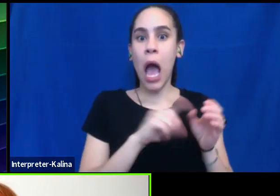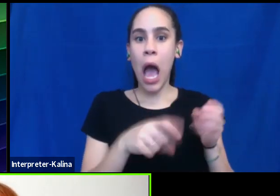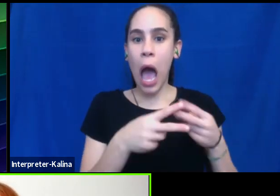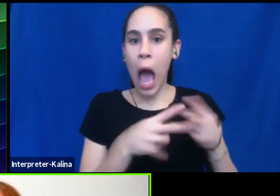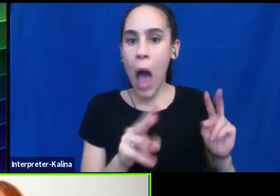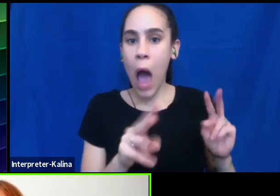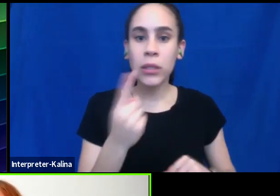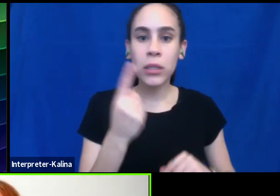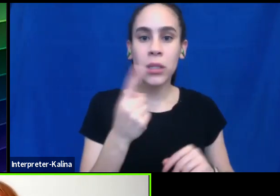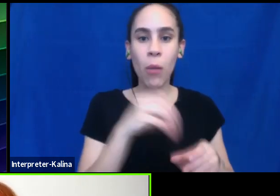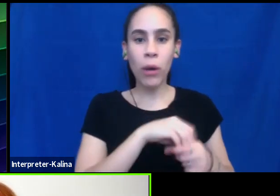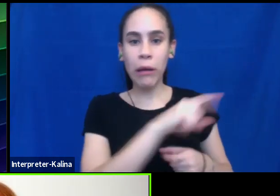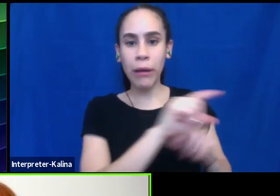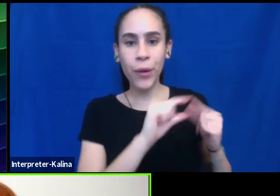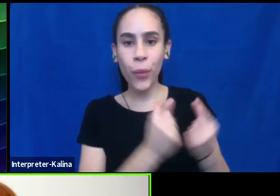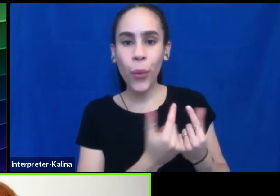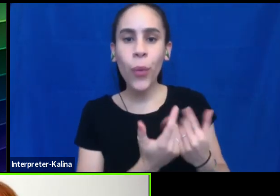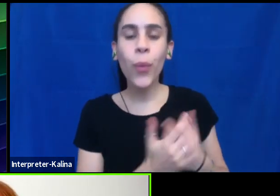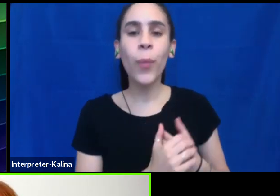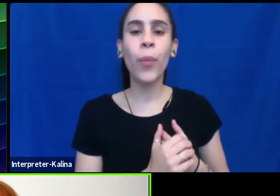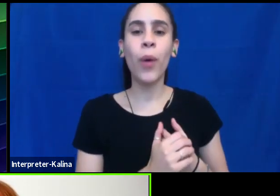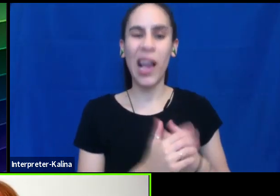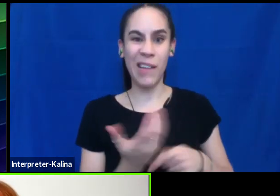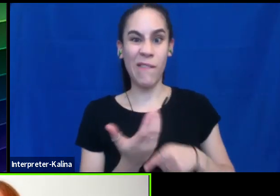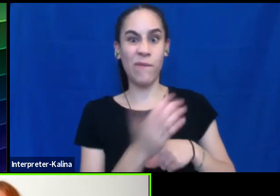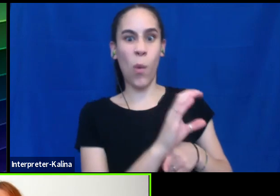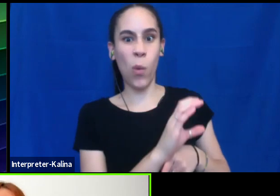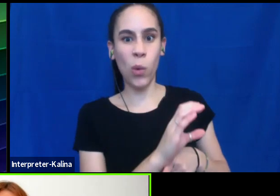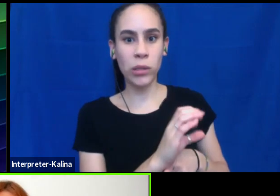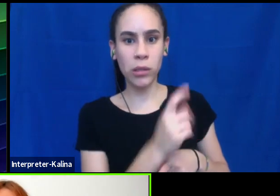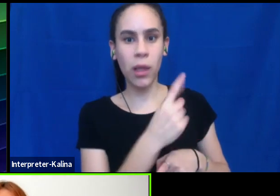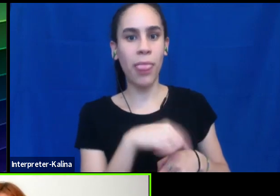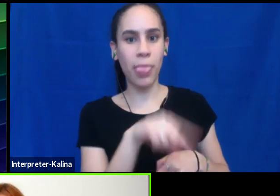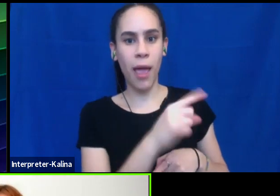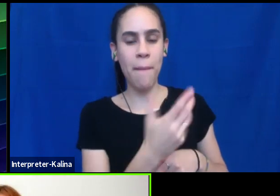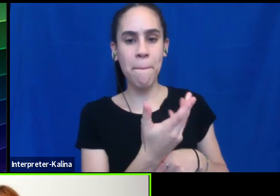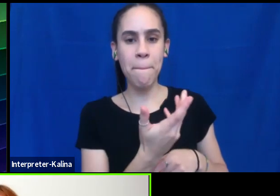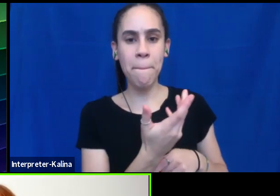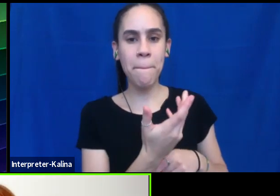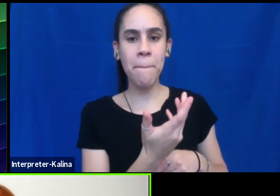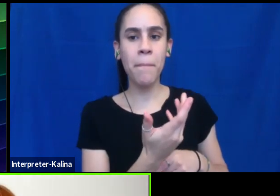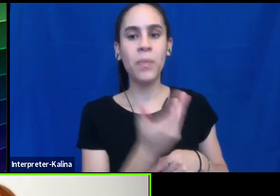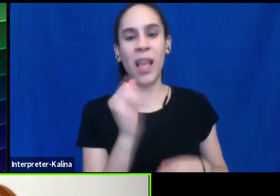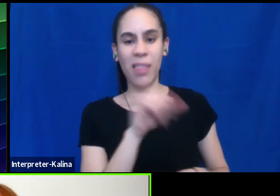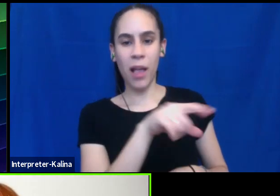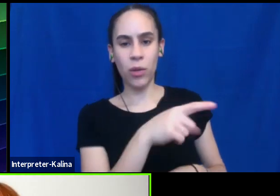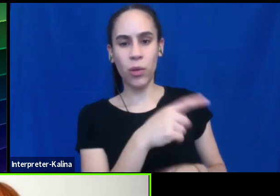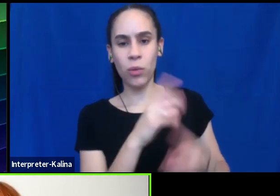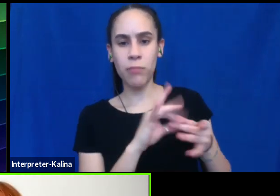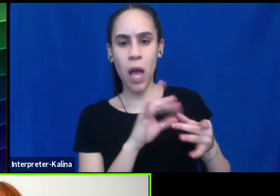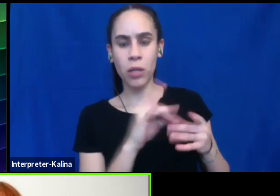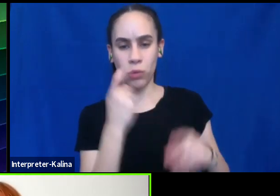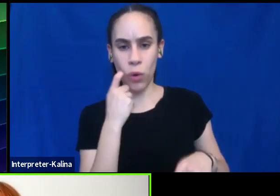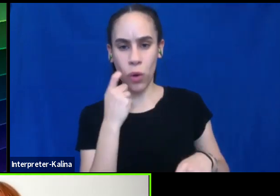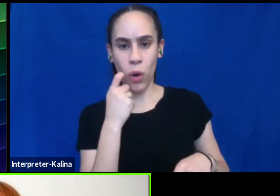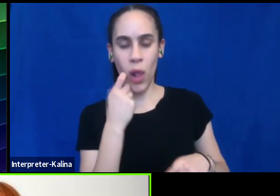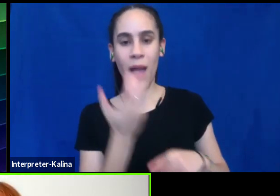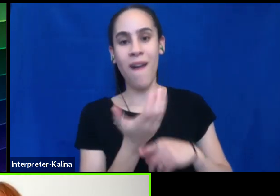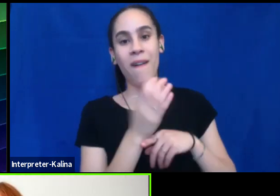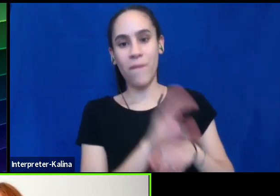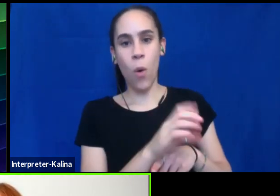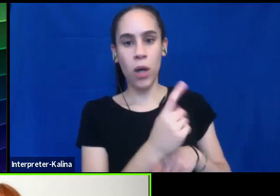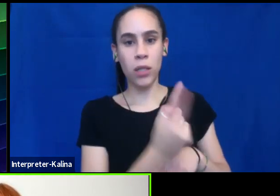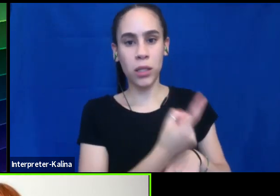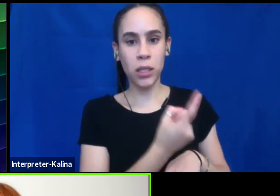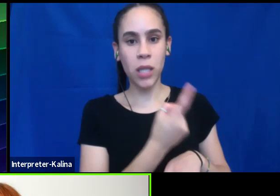you know, um, enforcing that, them to, again, like you said, or Jeannie, like you said earlier, um, forcing somebody